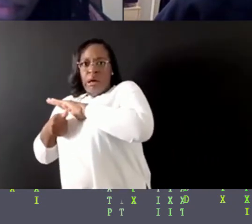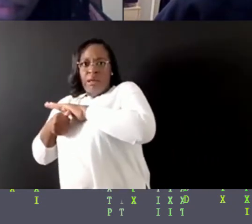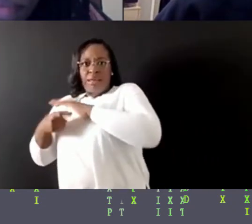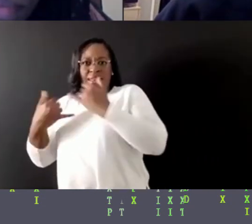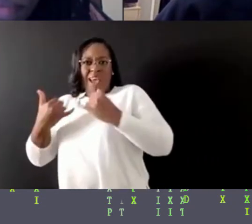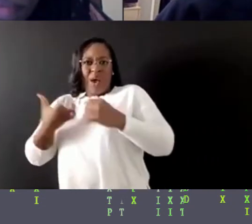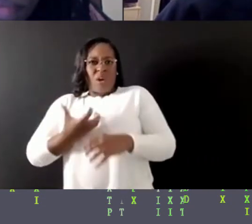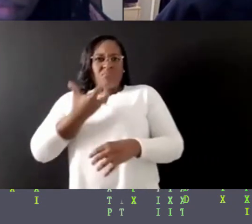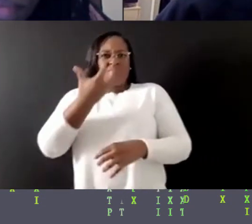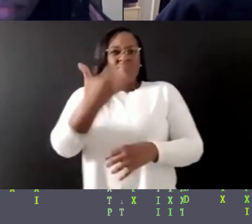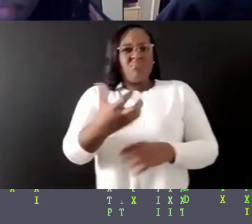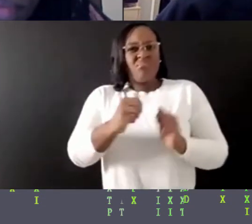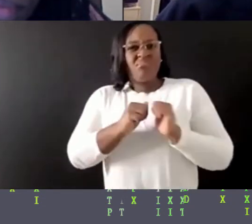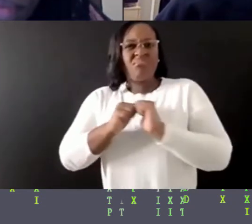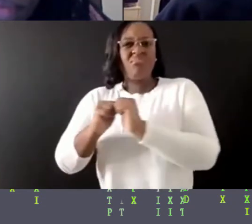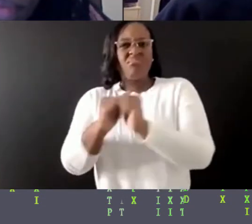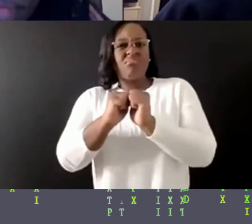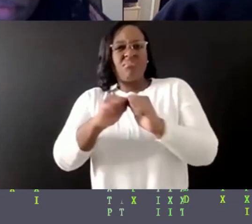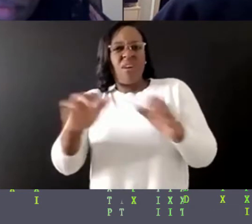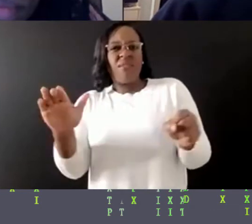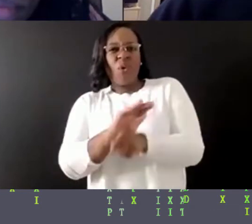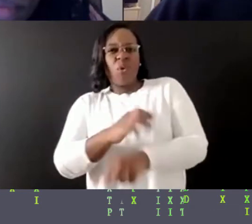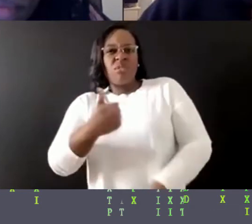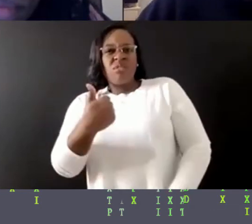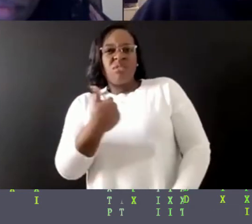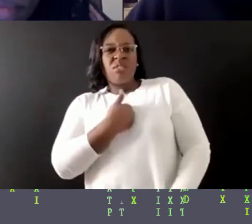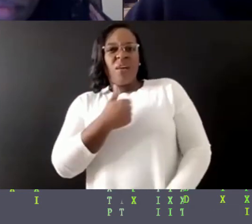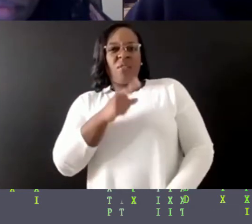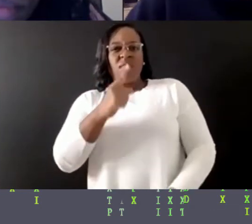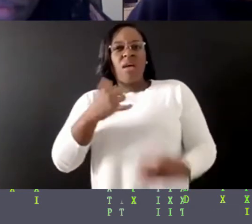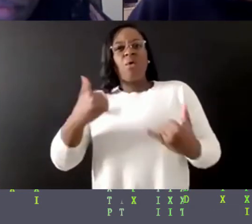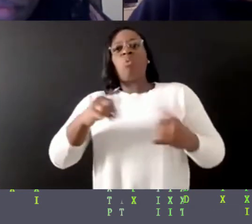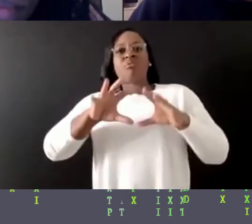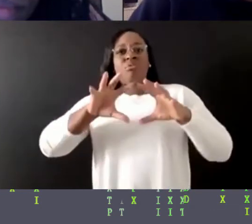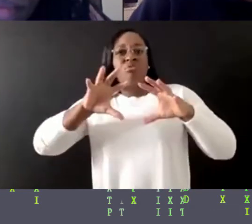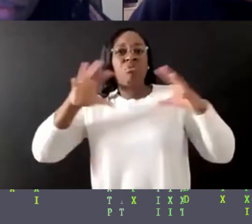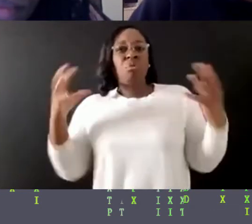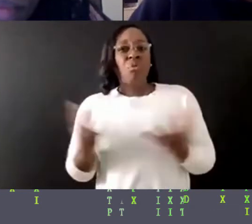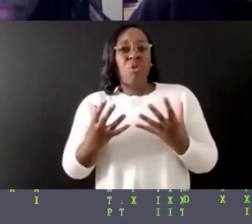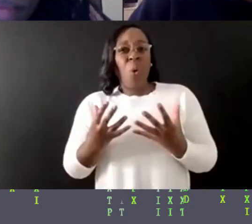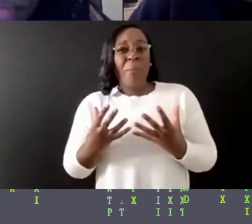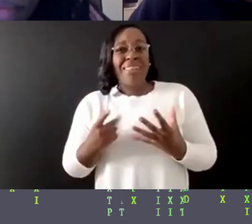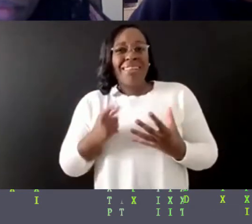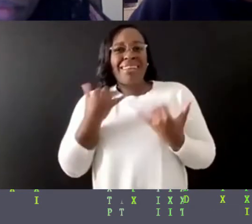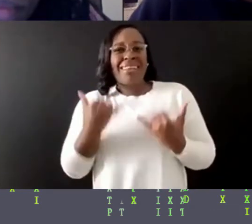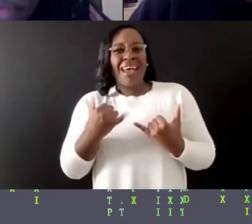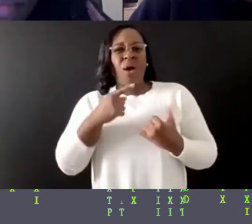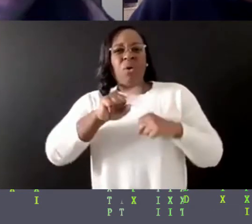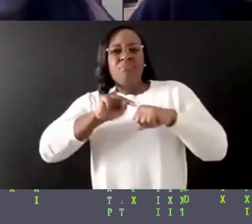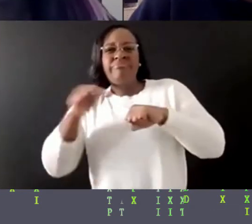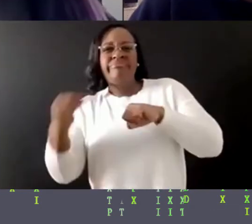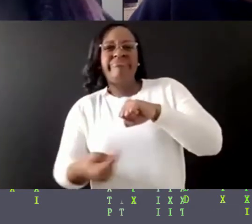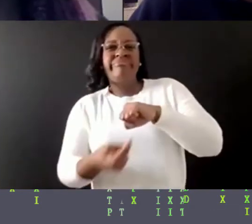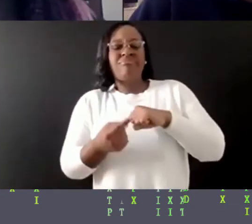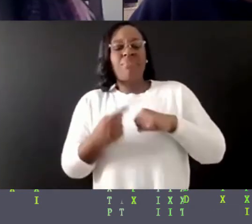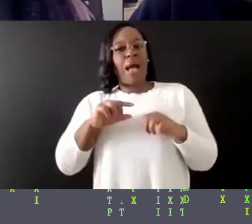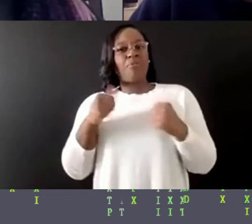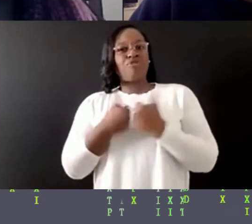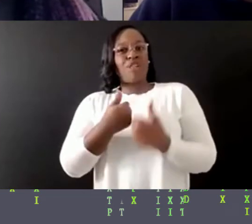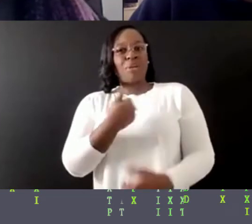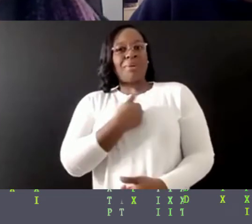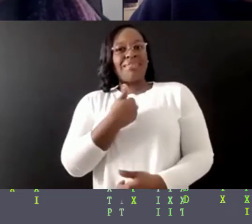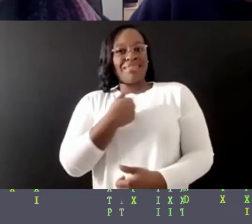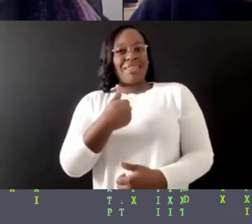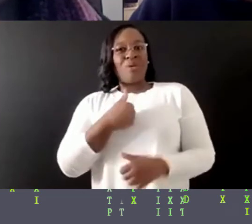that and security in that identity or in a thought that you might have. And so that's kind of what I've been challenging myself to do more.